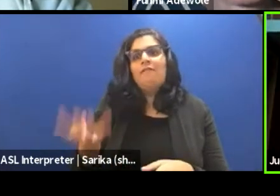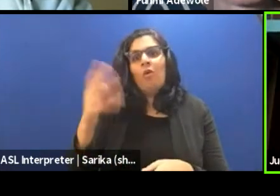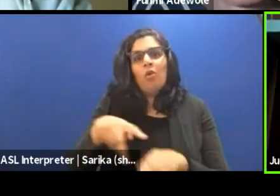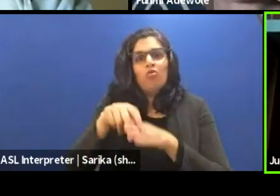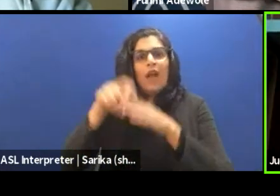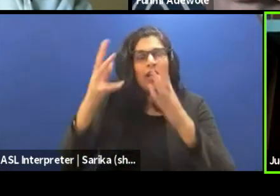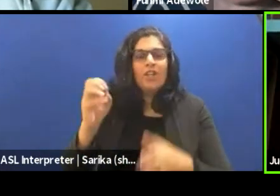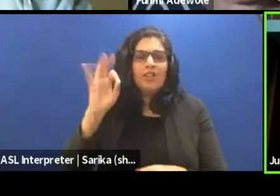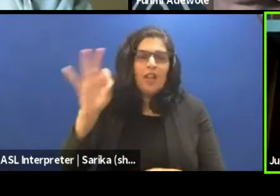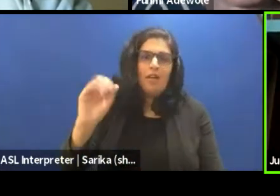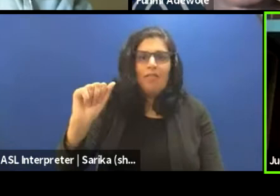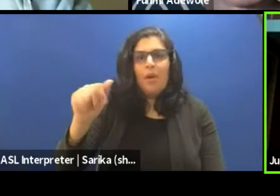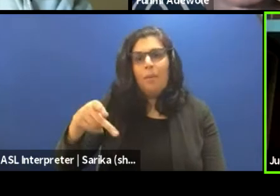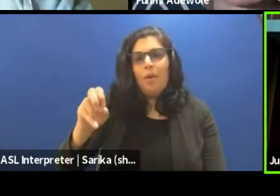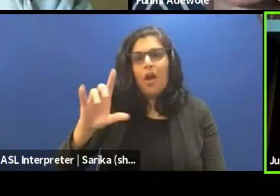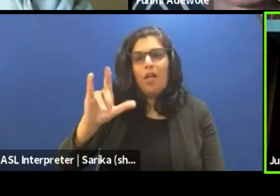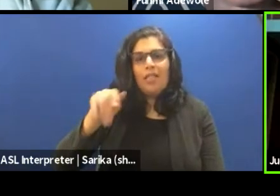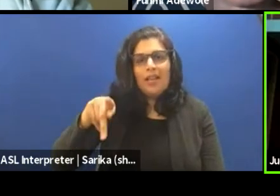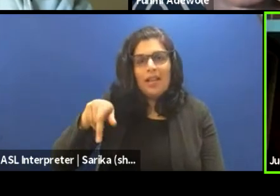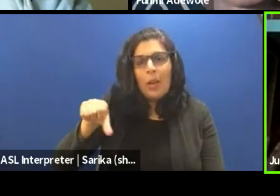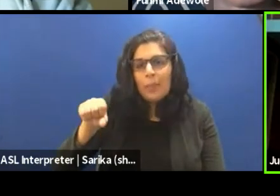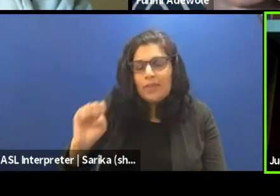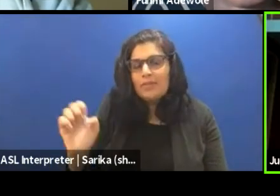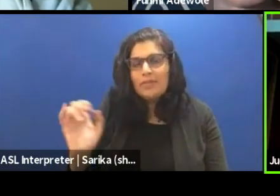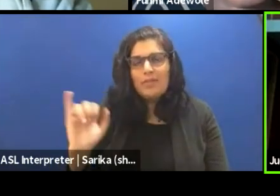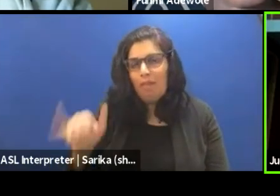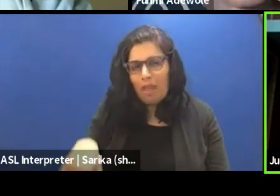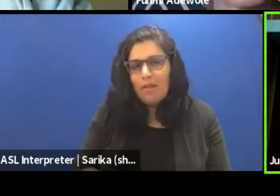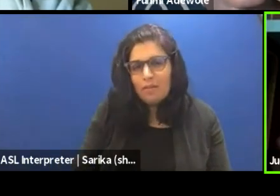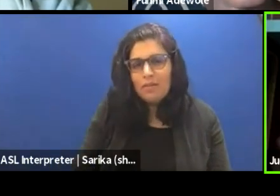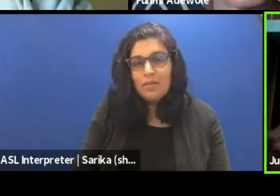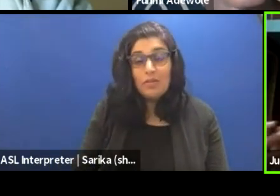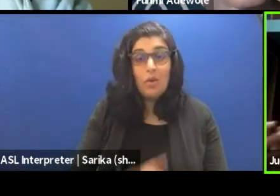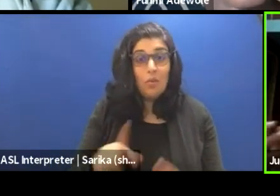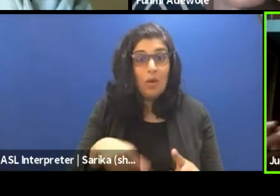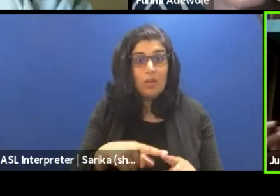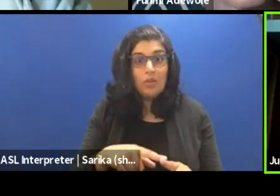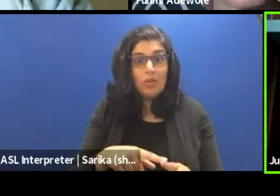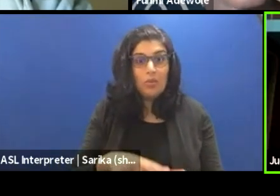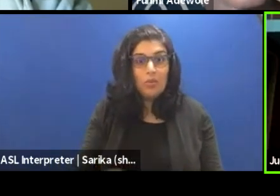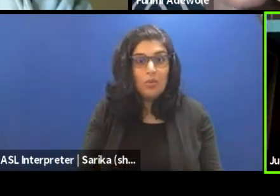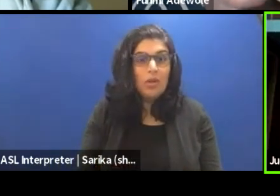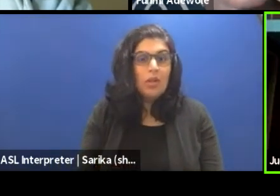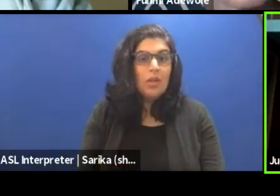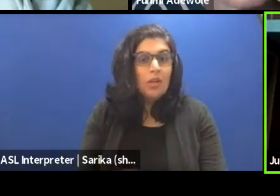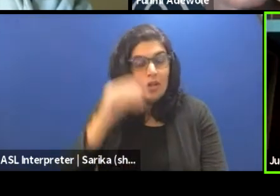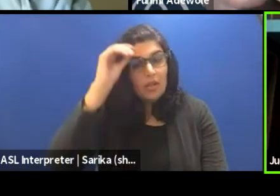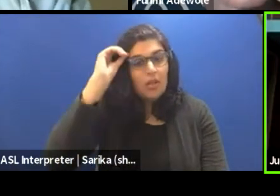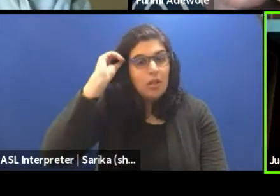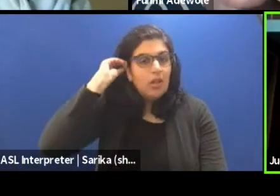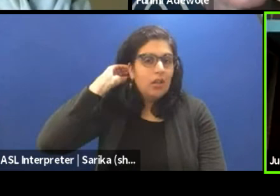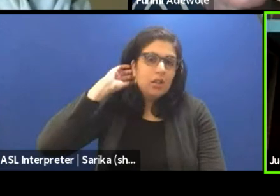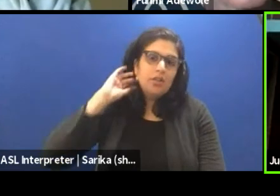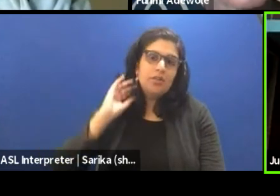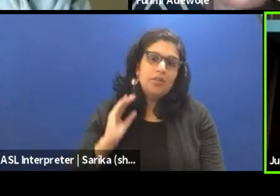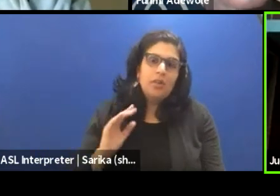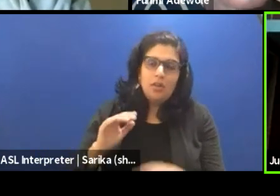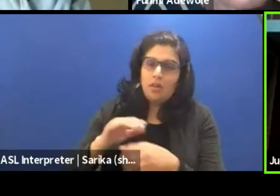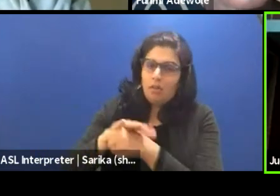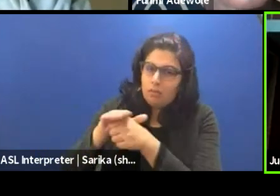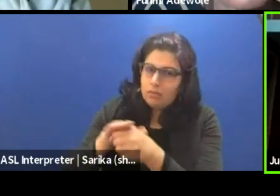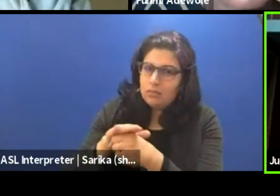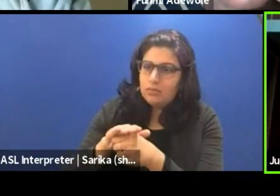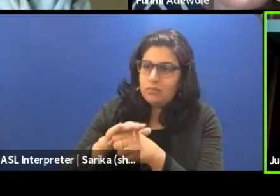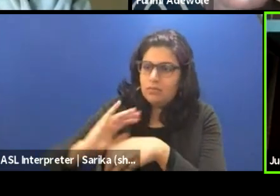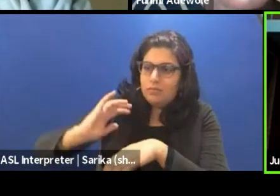you know what I mean? That, so, but the question is, when you go to, to the locale that the play itself